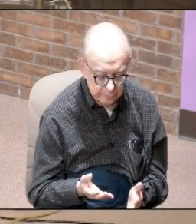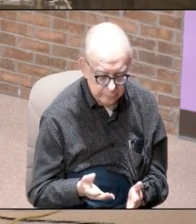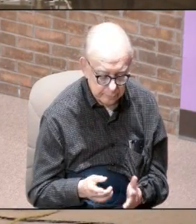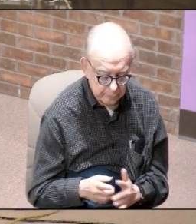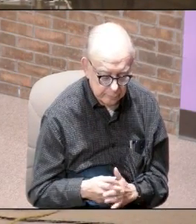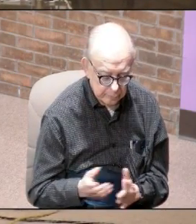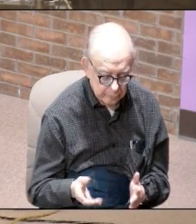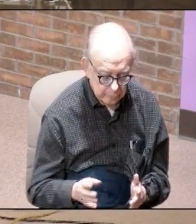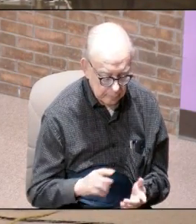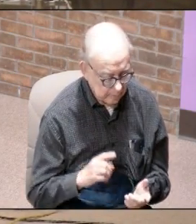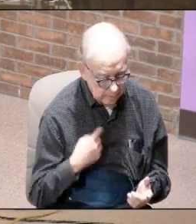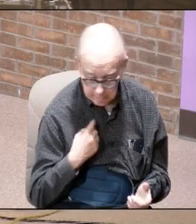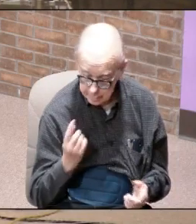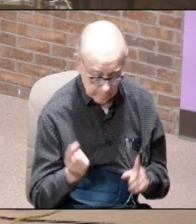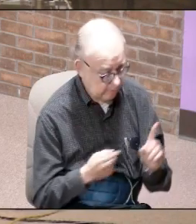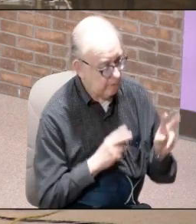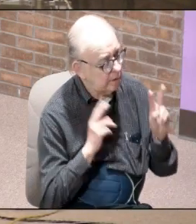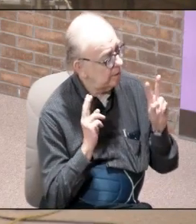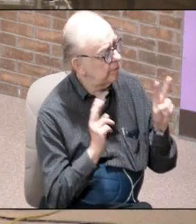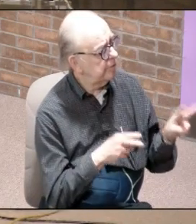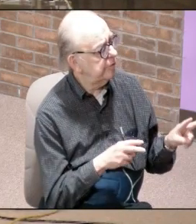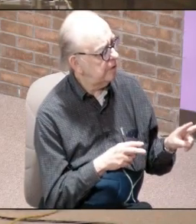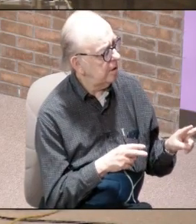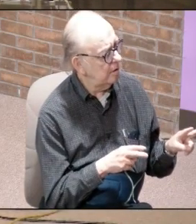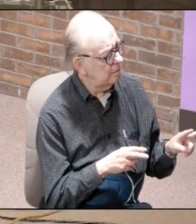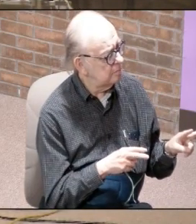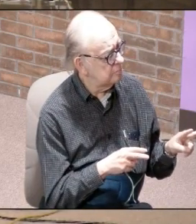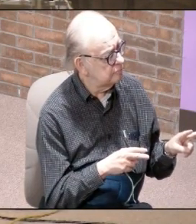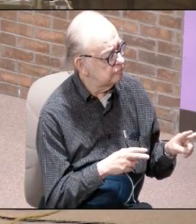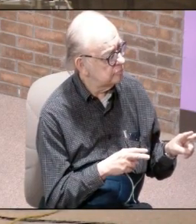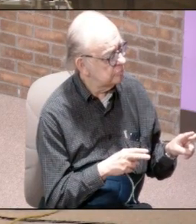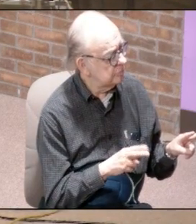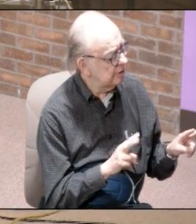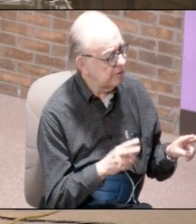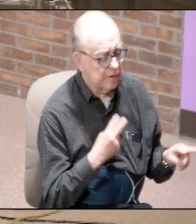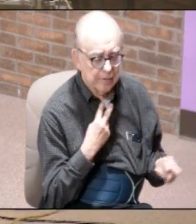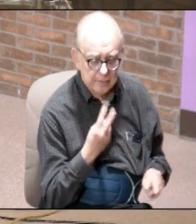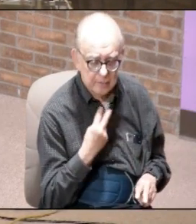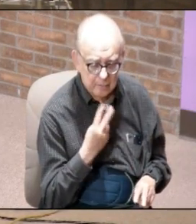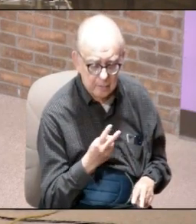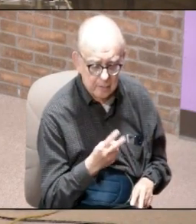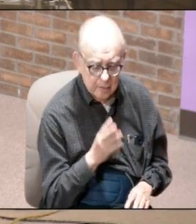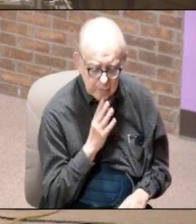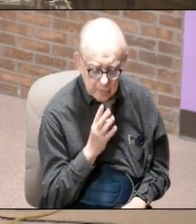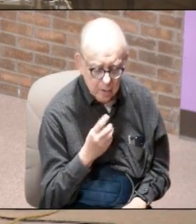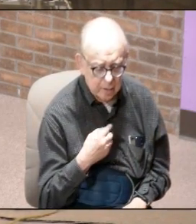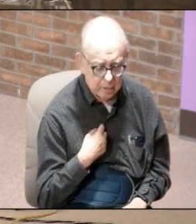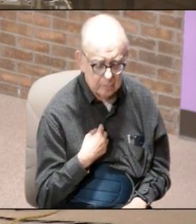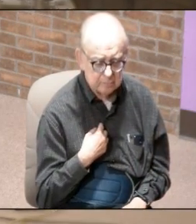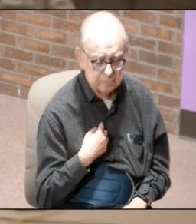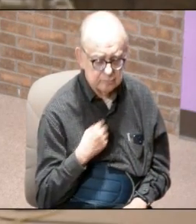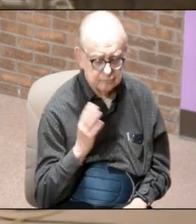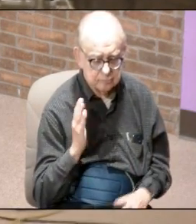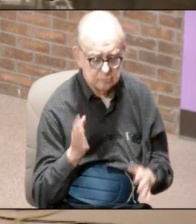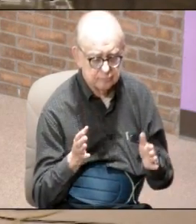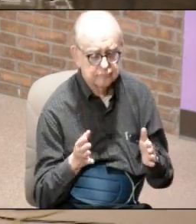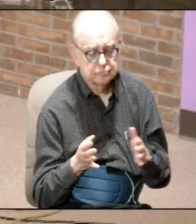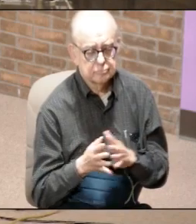it says and I turned around to see the voice that was speaking to me listen